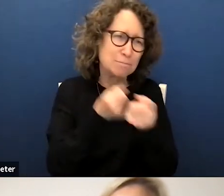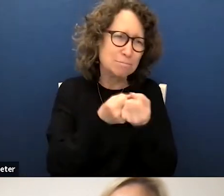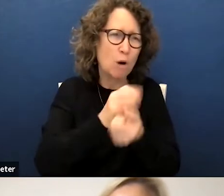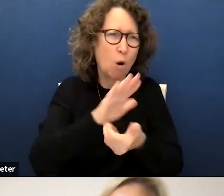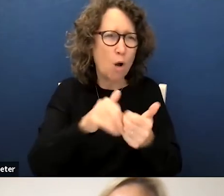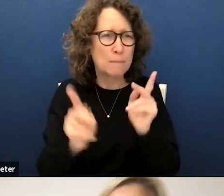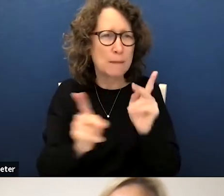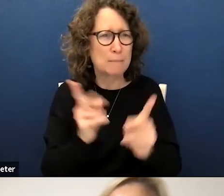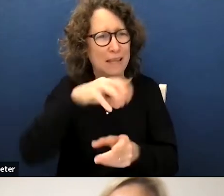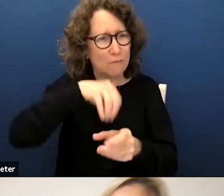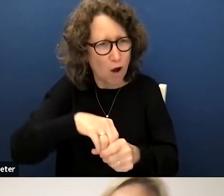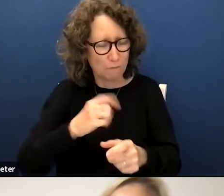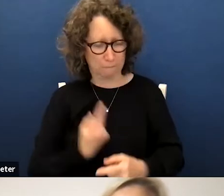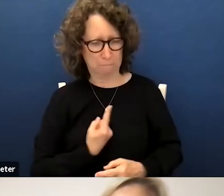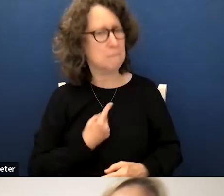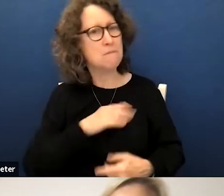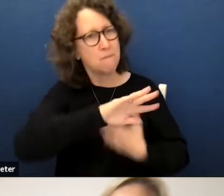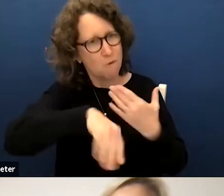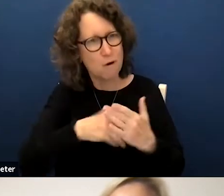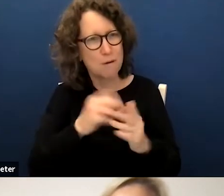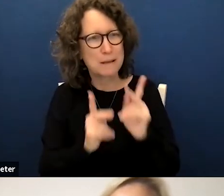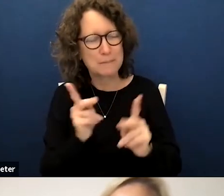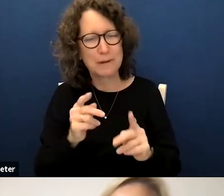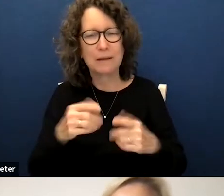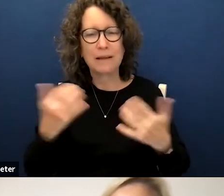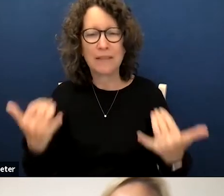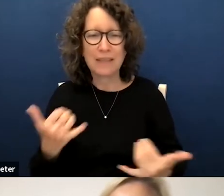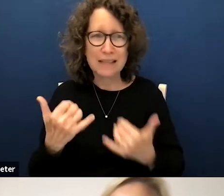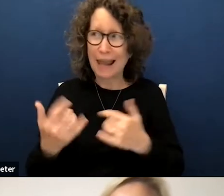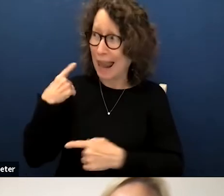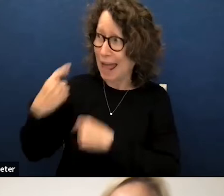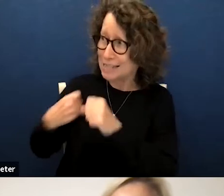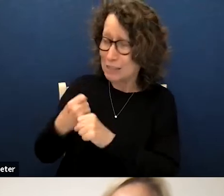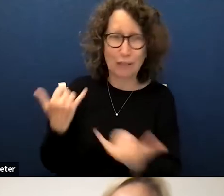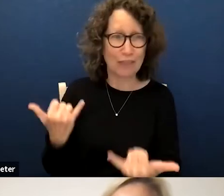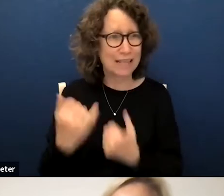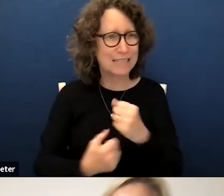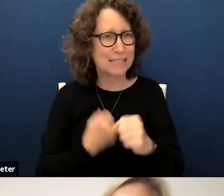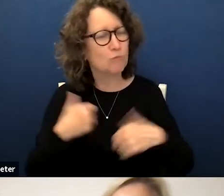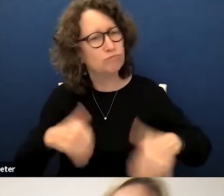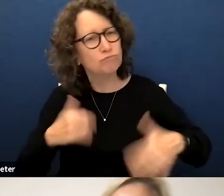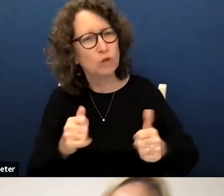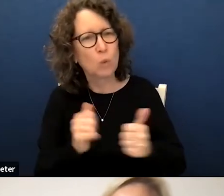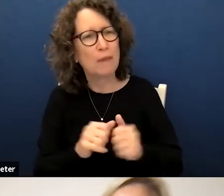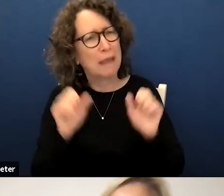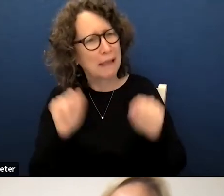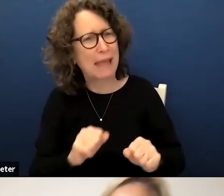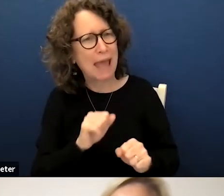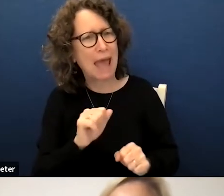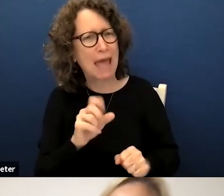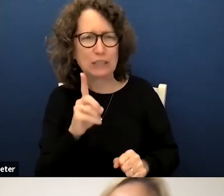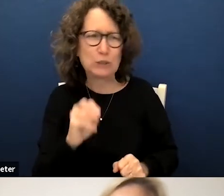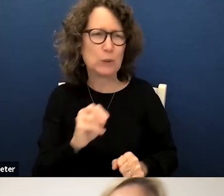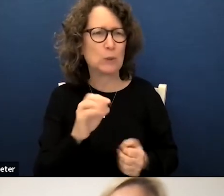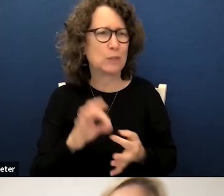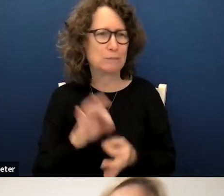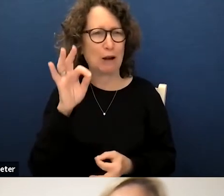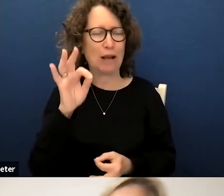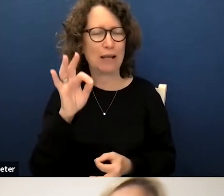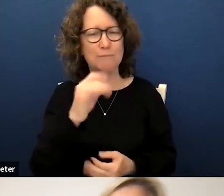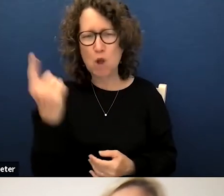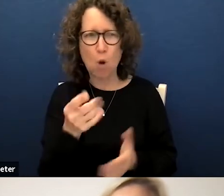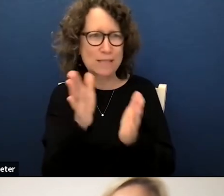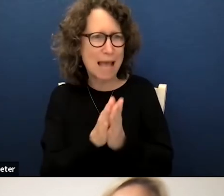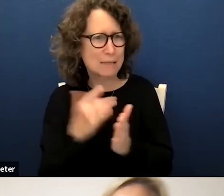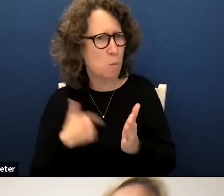community during the last two years and into this year um with a with a can-do spirit uh always